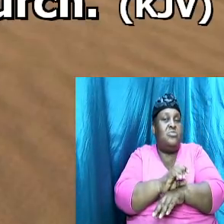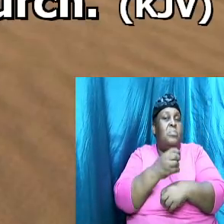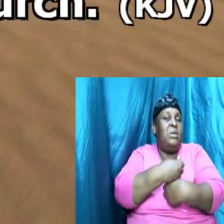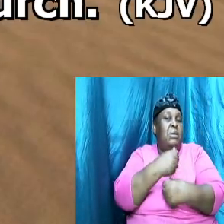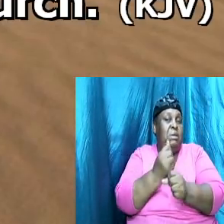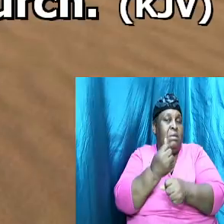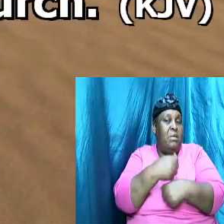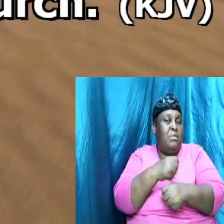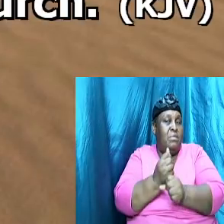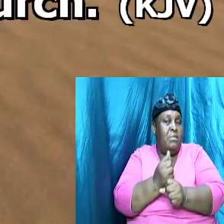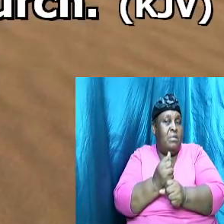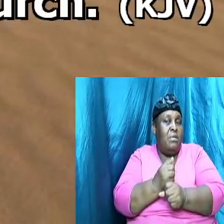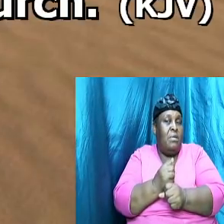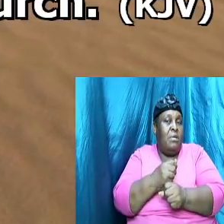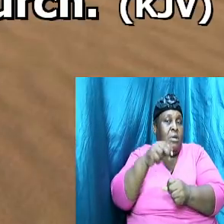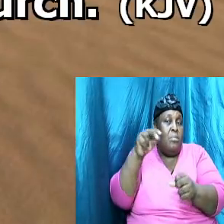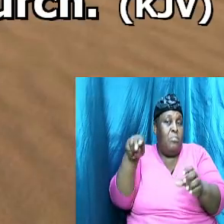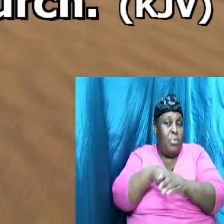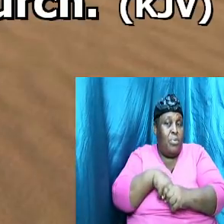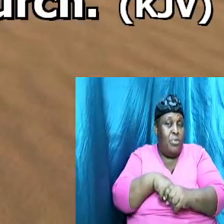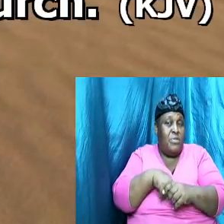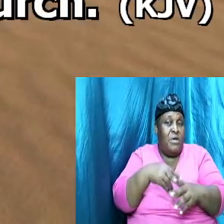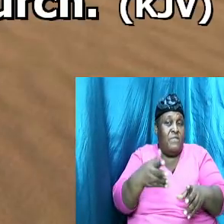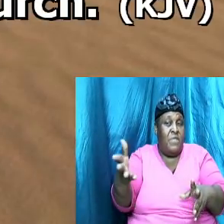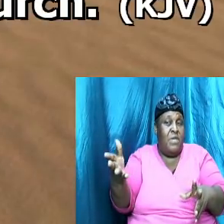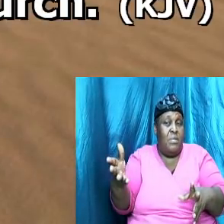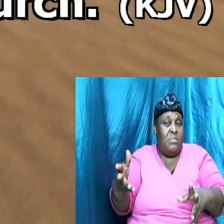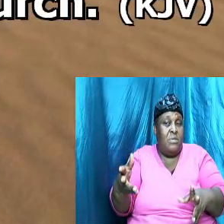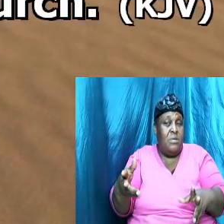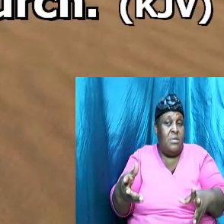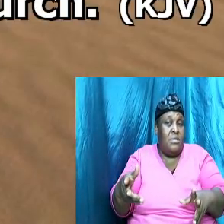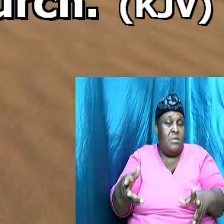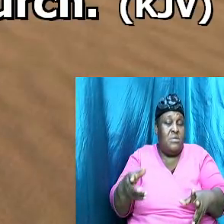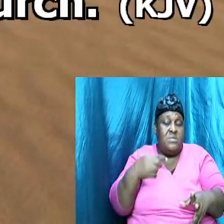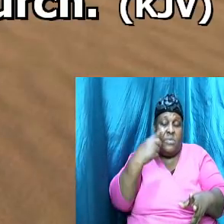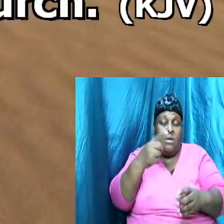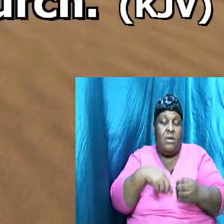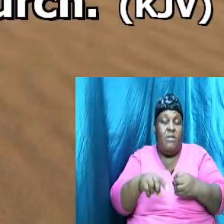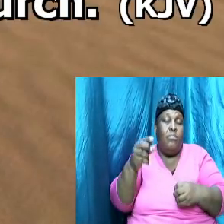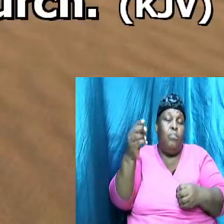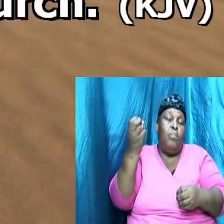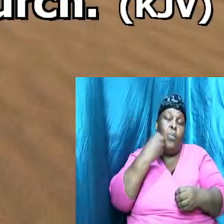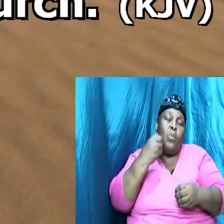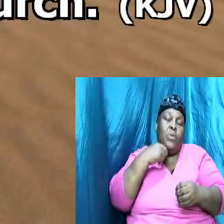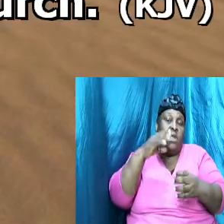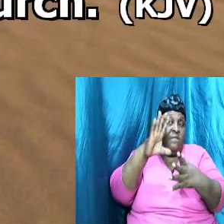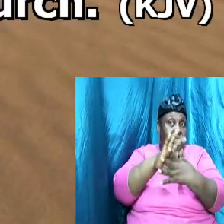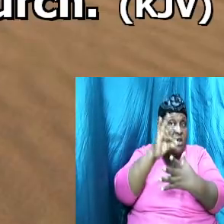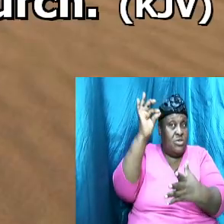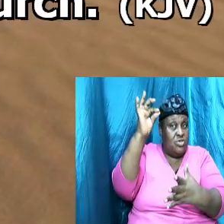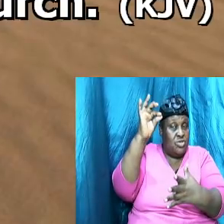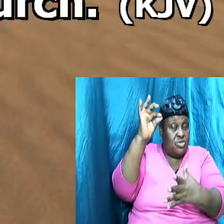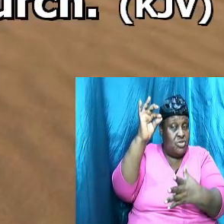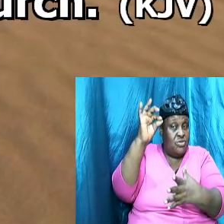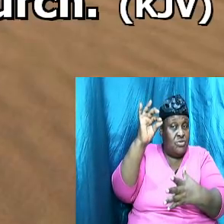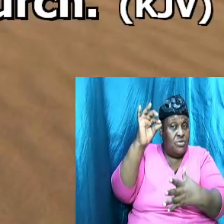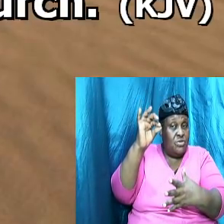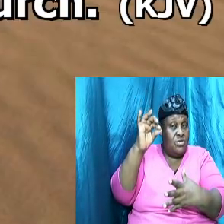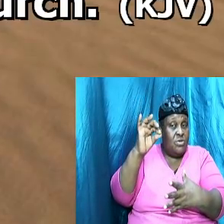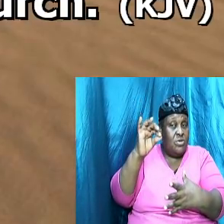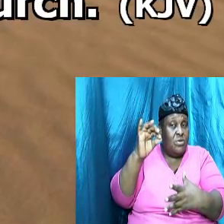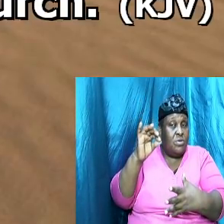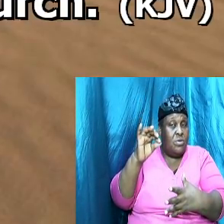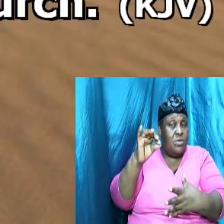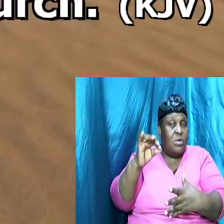both of them talk about bone and flesh bone and flesh and then